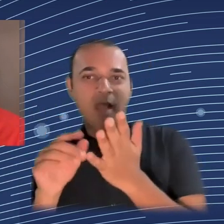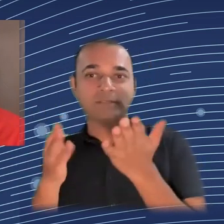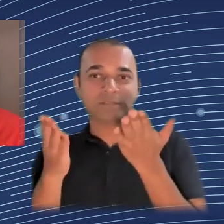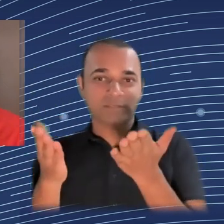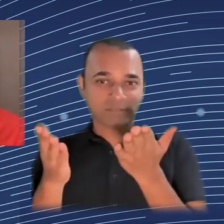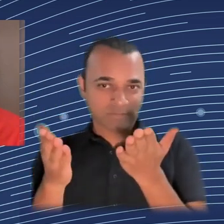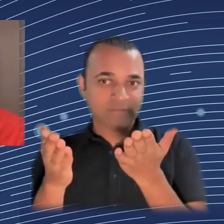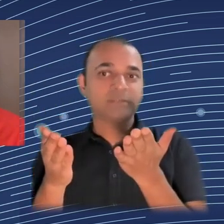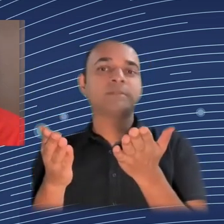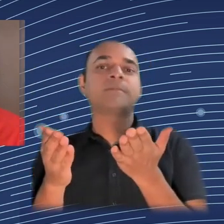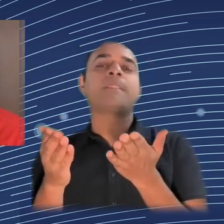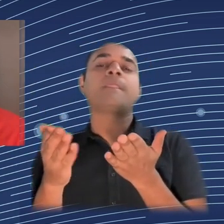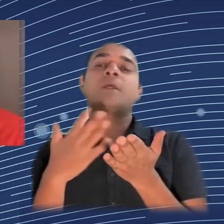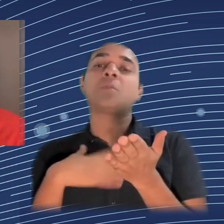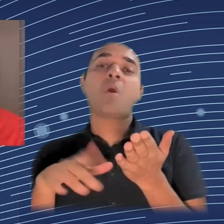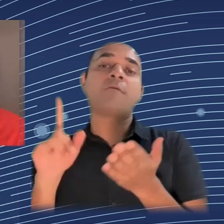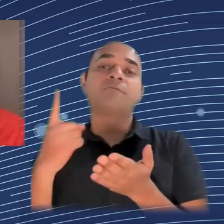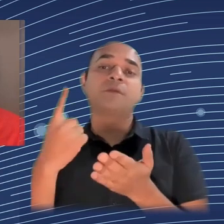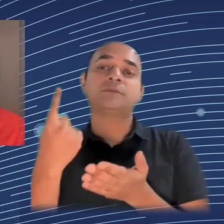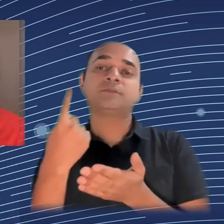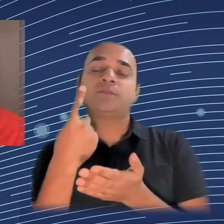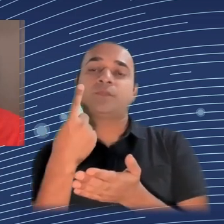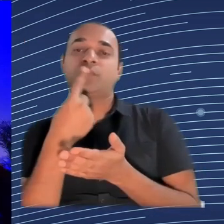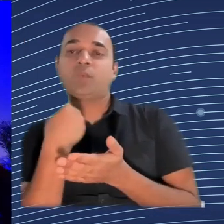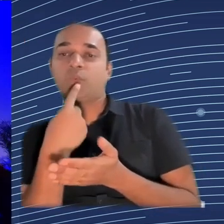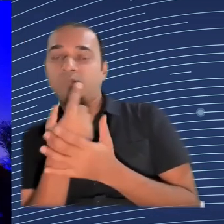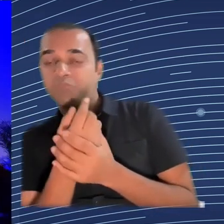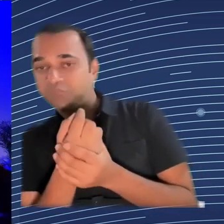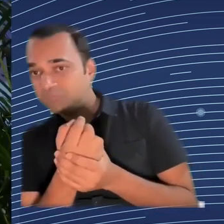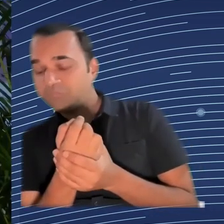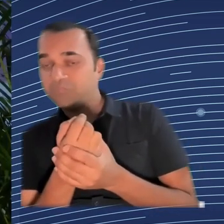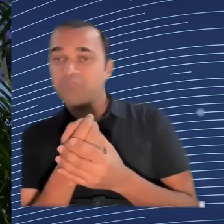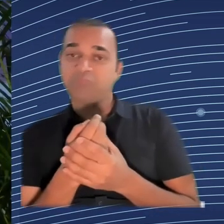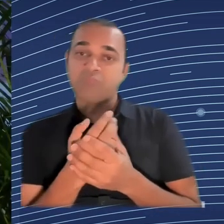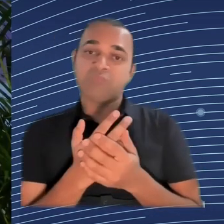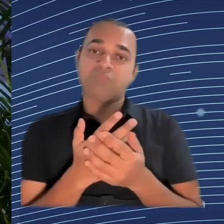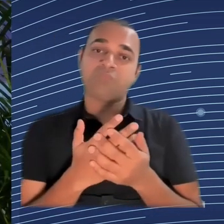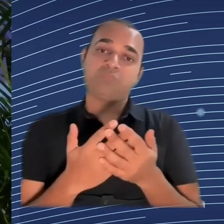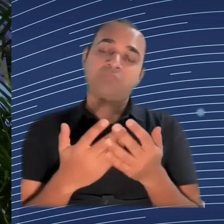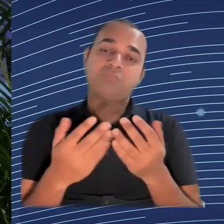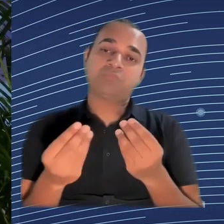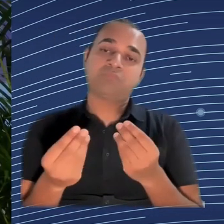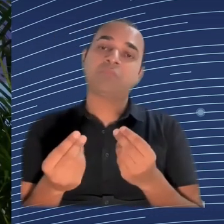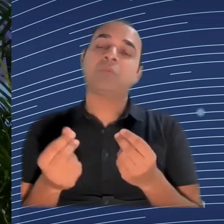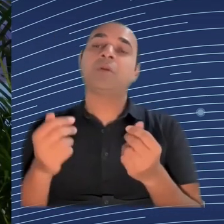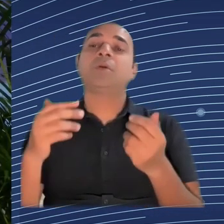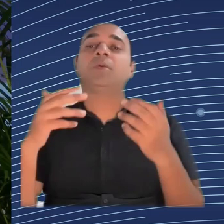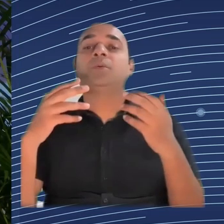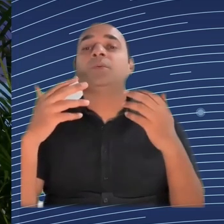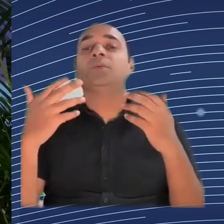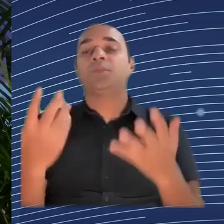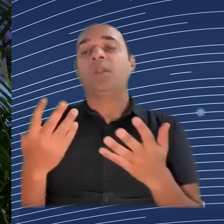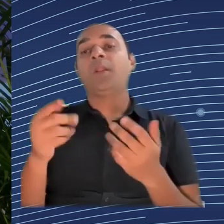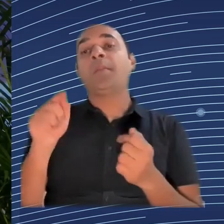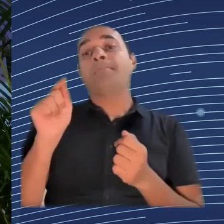It's a business model with participations, and I mean your trade unions, participations, is part